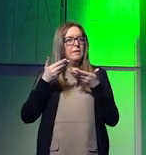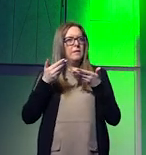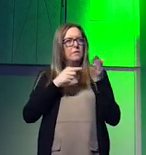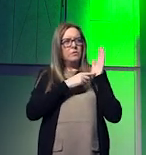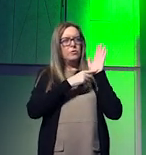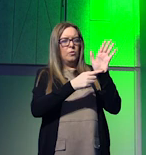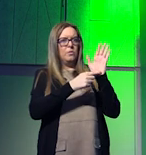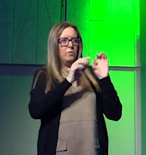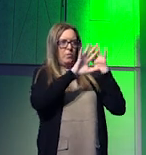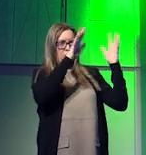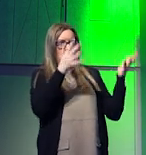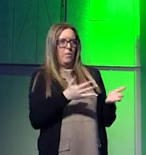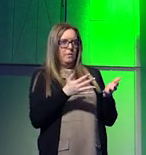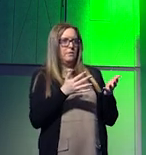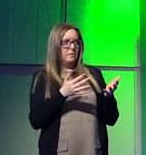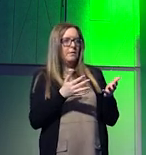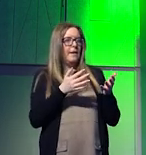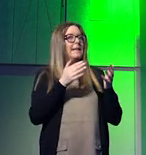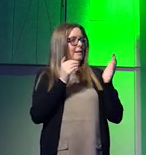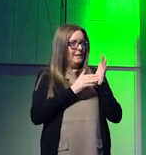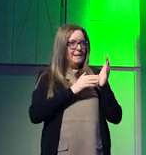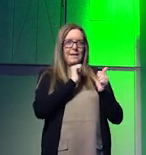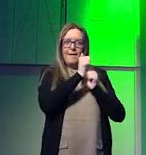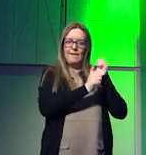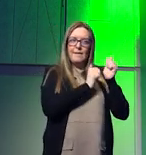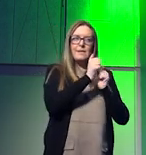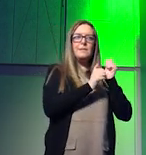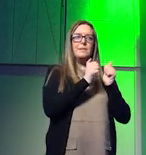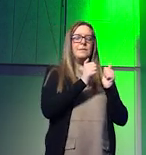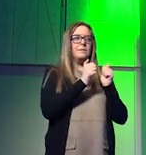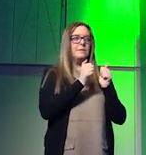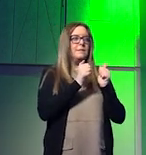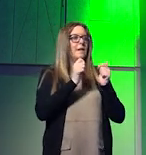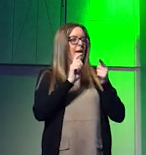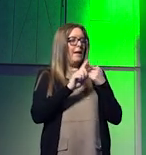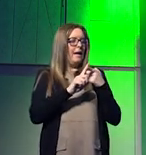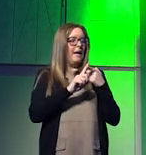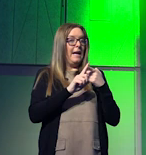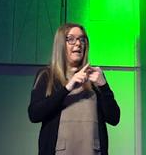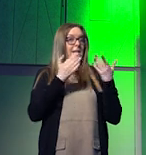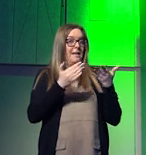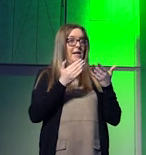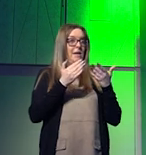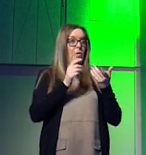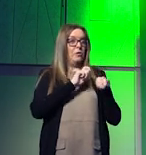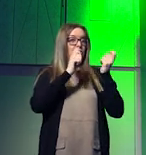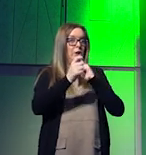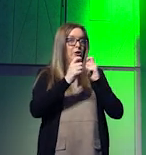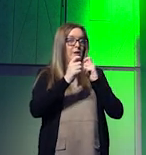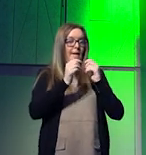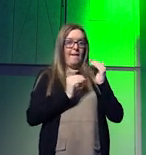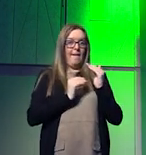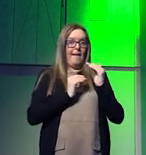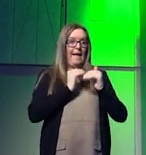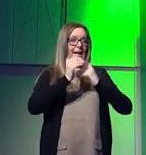of the world that we're very actively walking into at an accelerated pace. We need to do everything